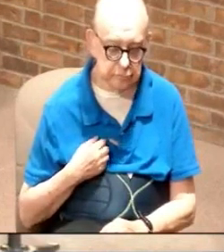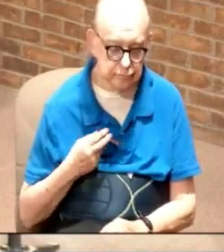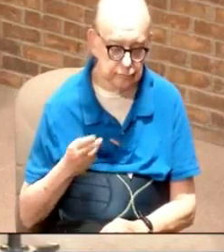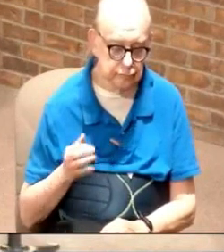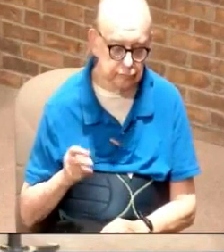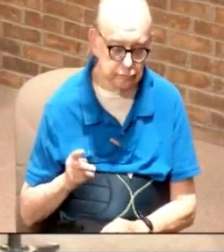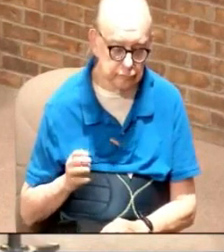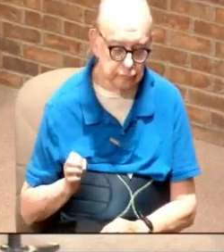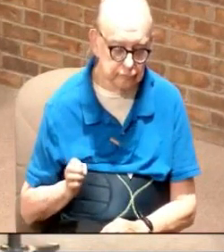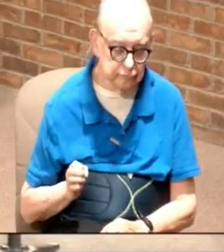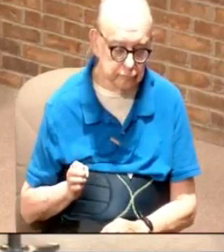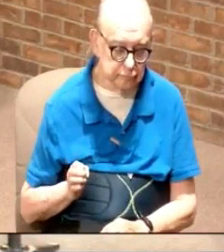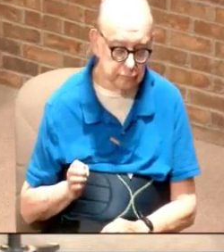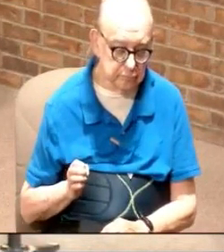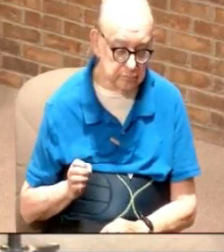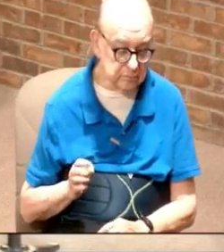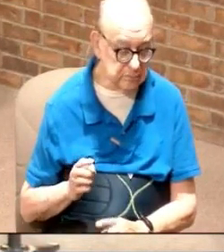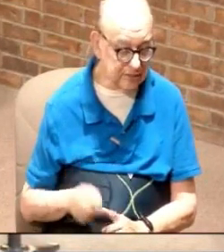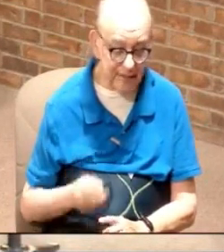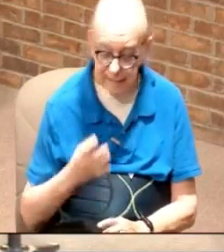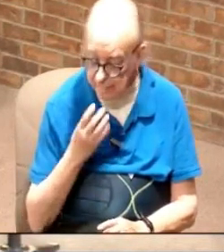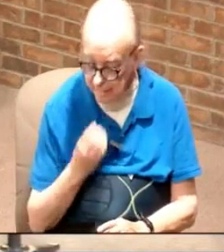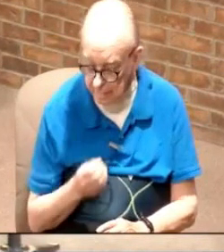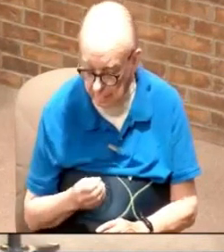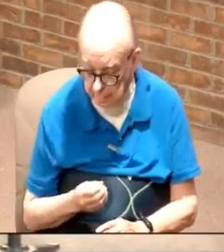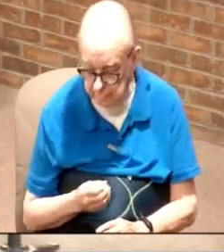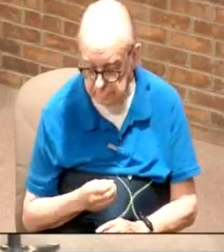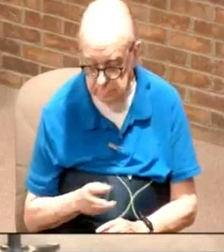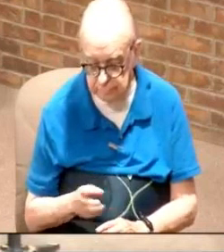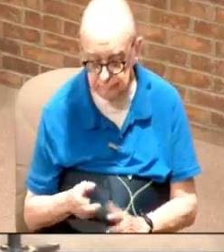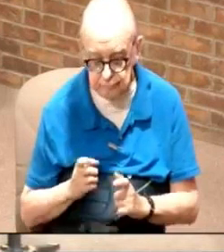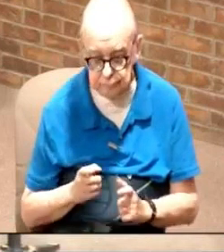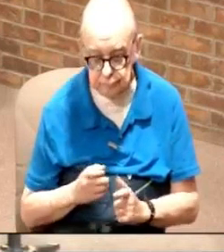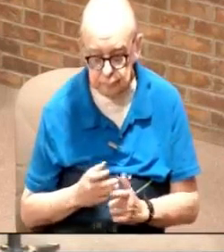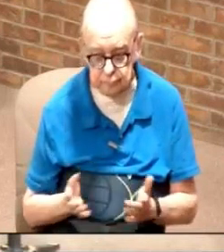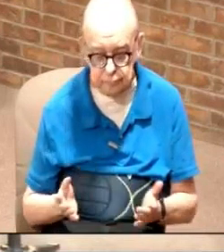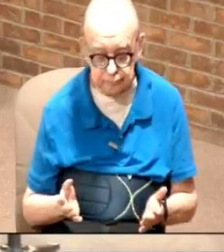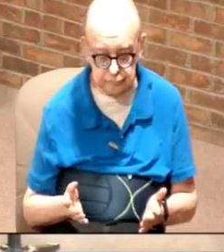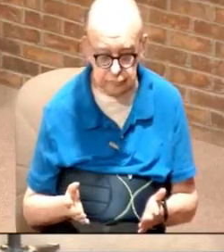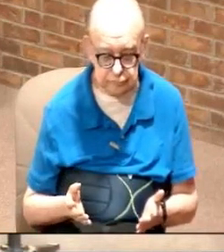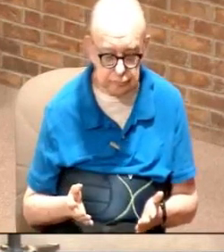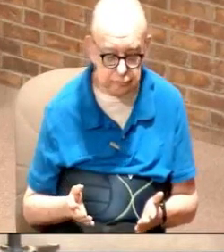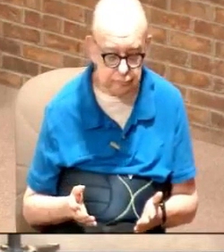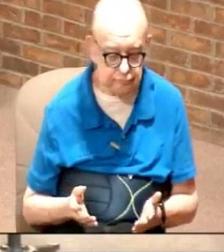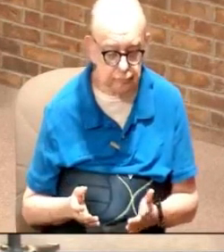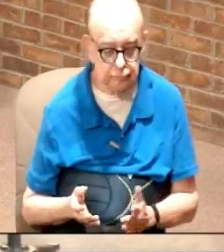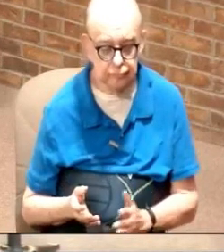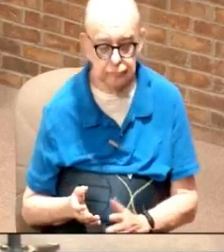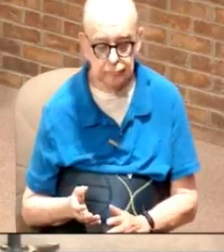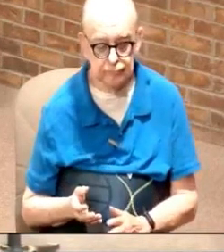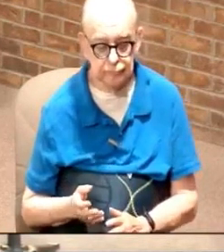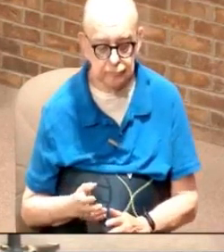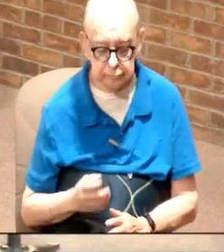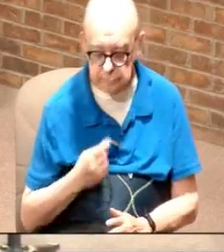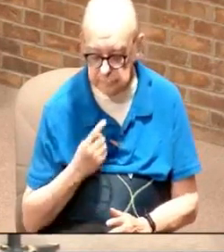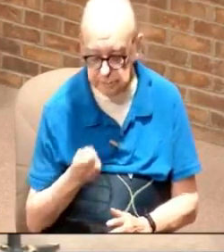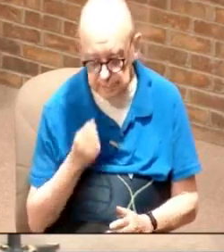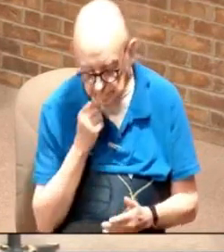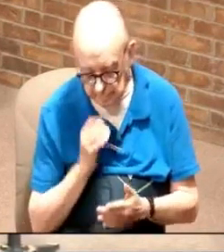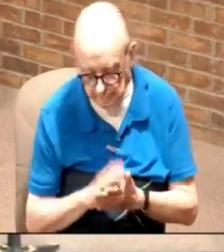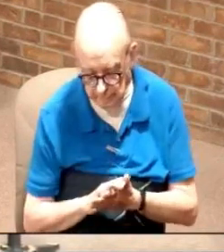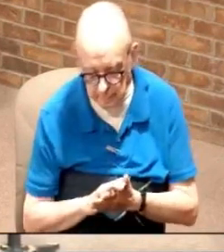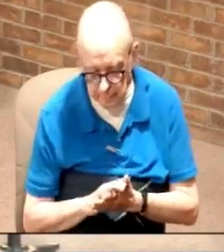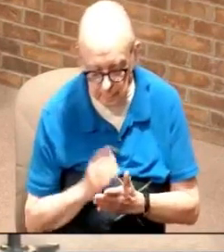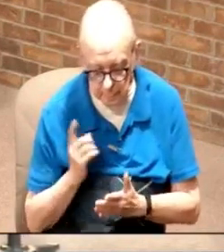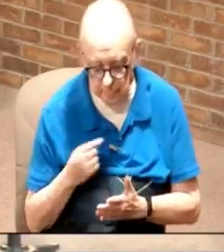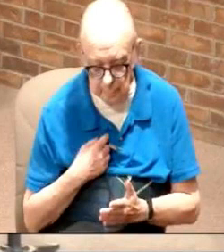all the time I couldn't sleep you know and all of this stuff and everything and so I went to Diana and I says you know